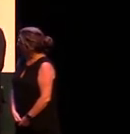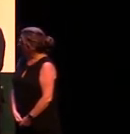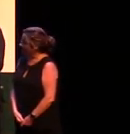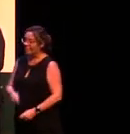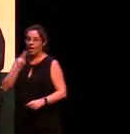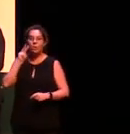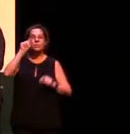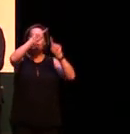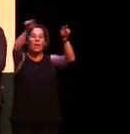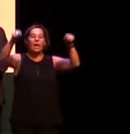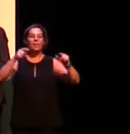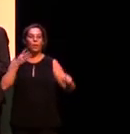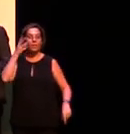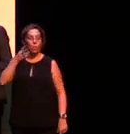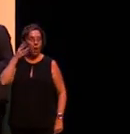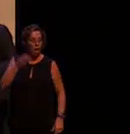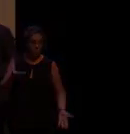I'll see you out there at the wine.